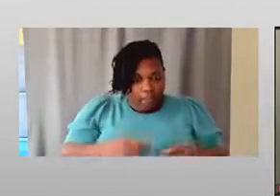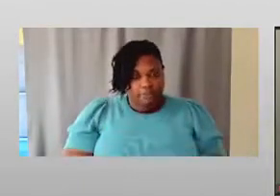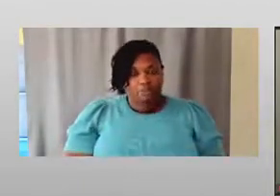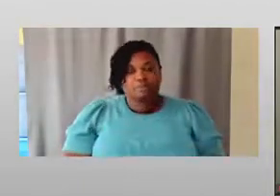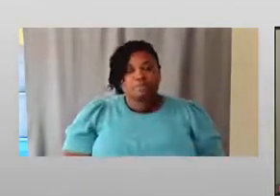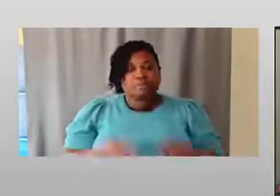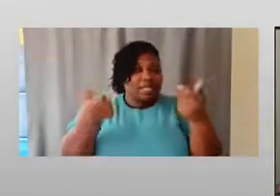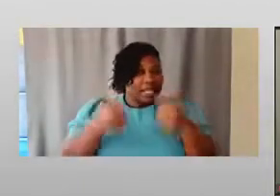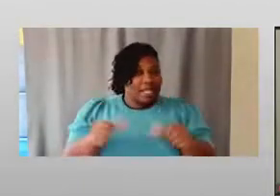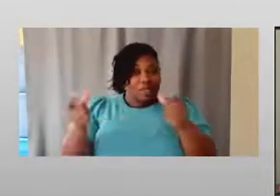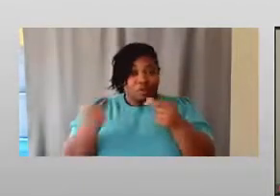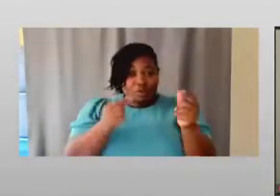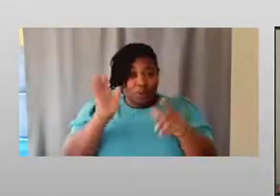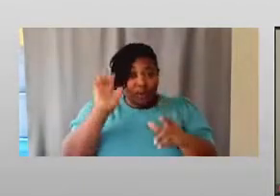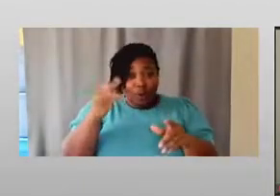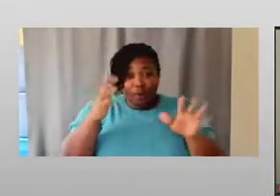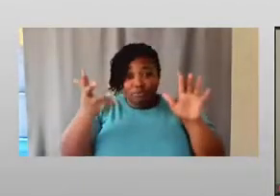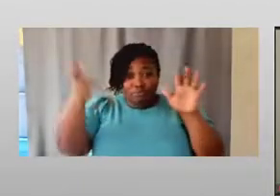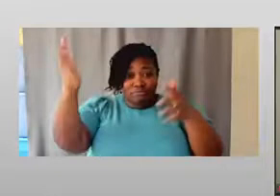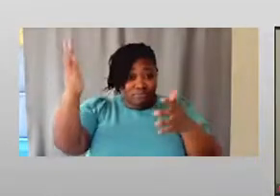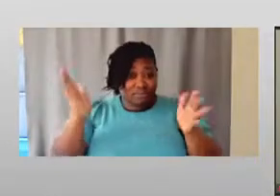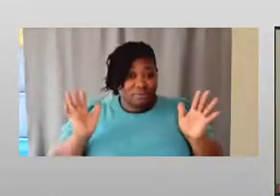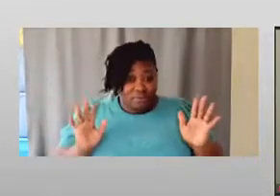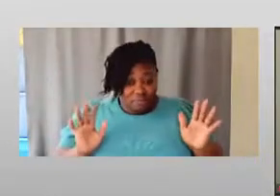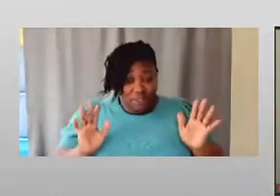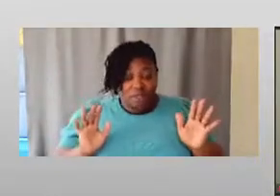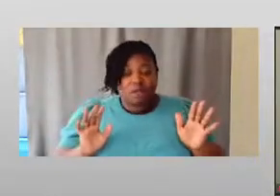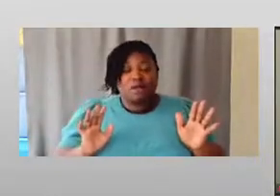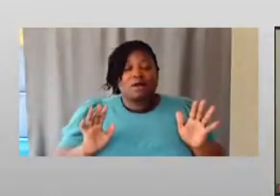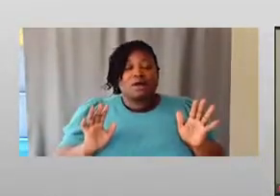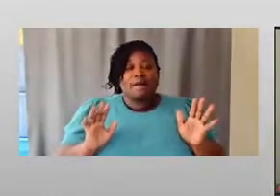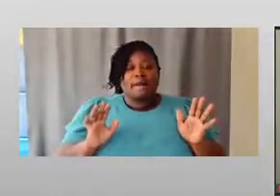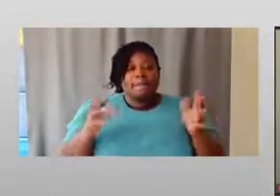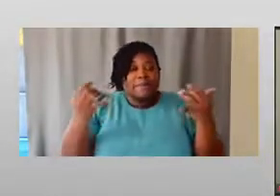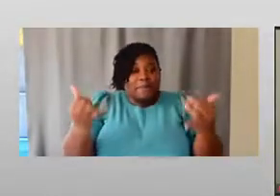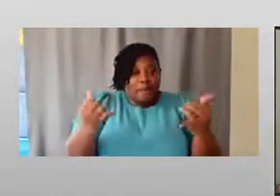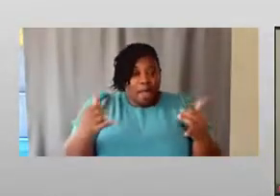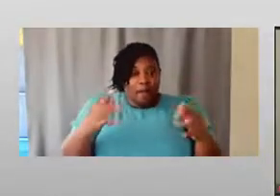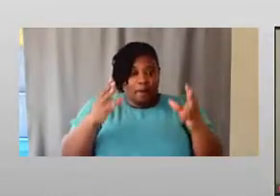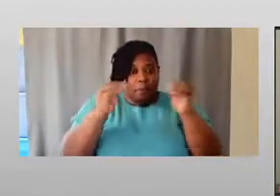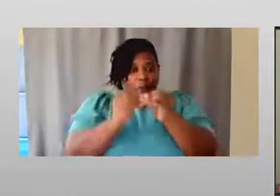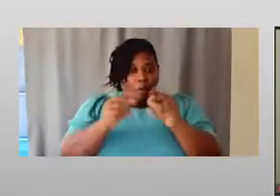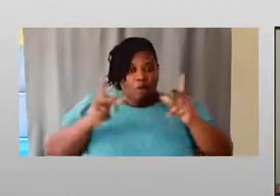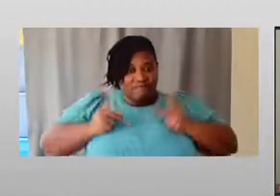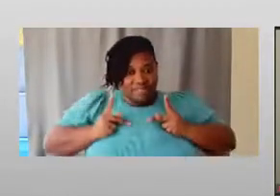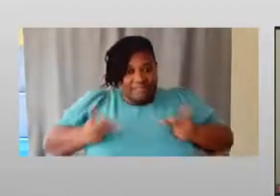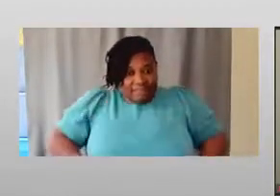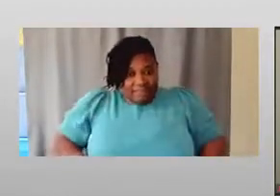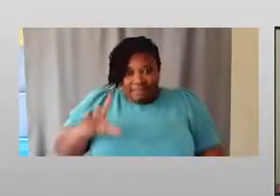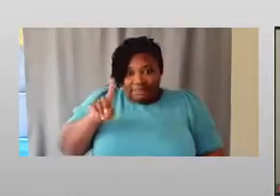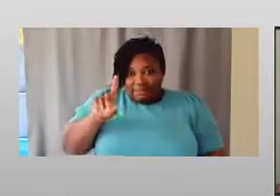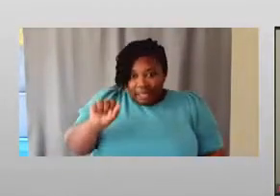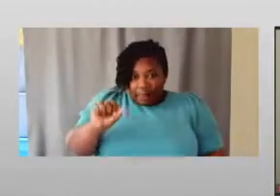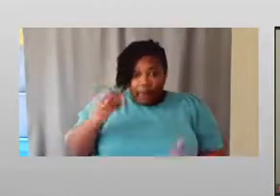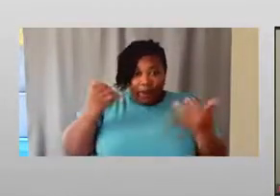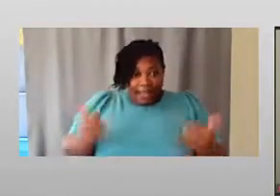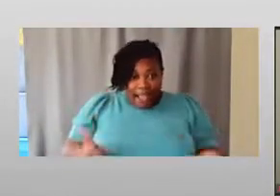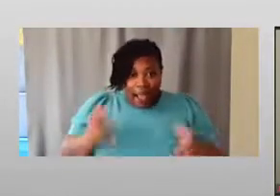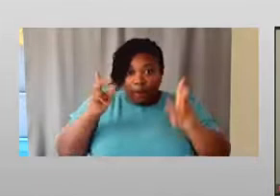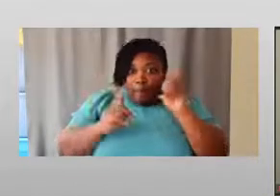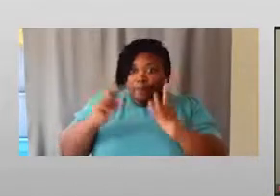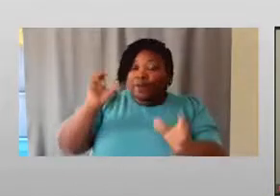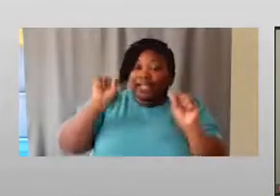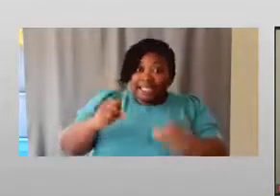is going to be messed up. I mean, even me now being more physically disabled and more apparently disabled,